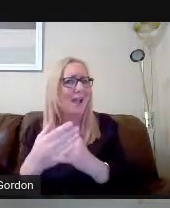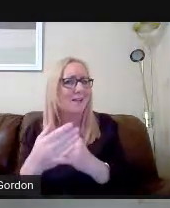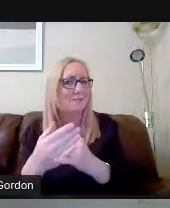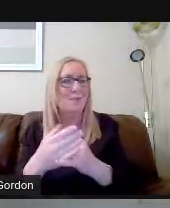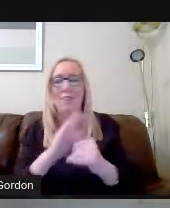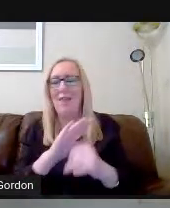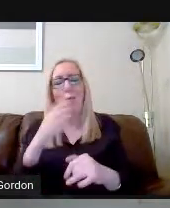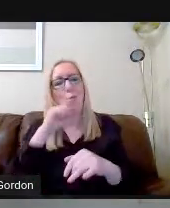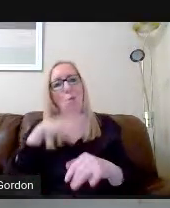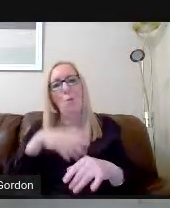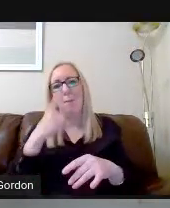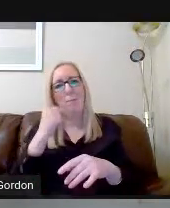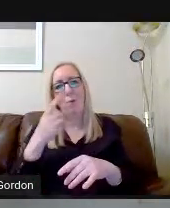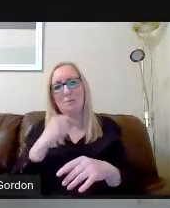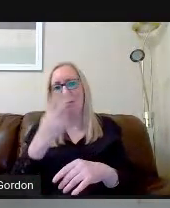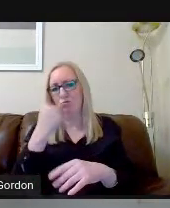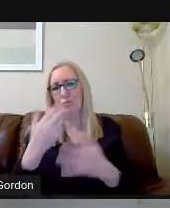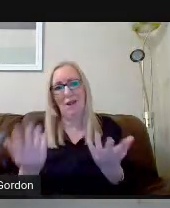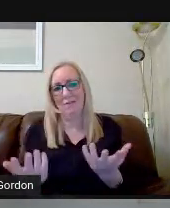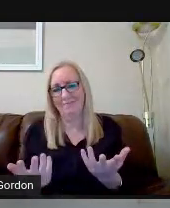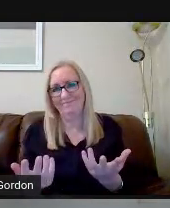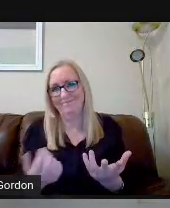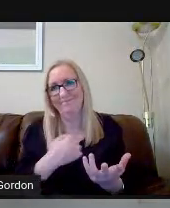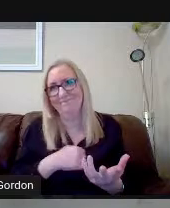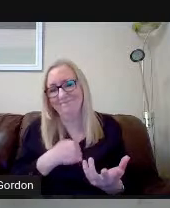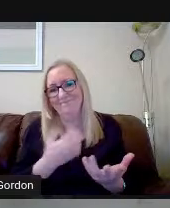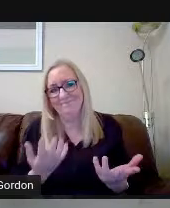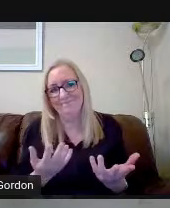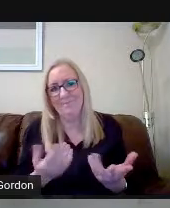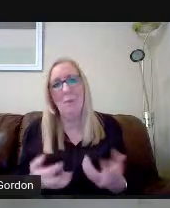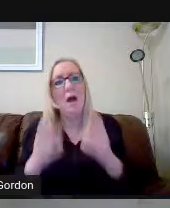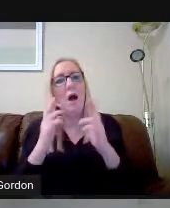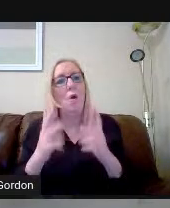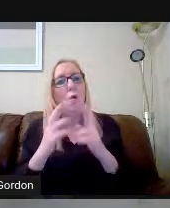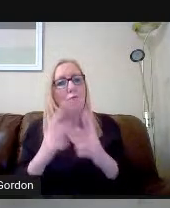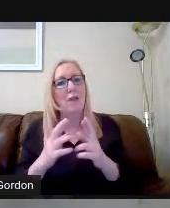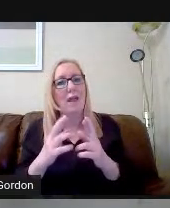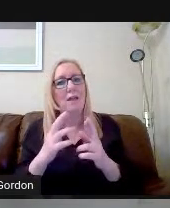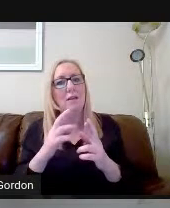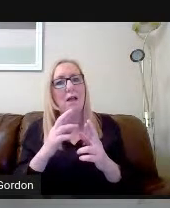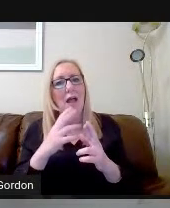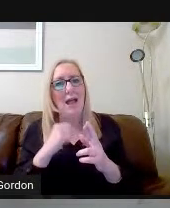going to be possible tonight. But hopefully, I'm addressing your issues as we go along.